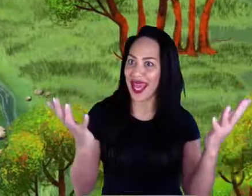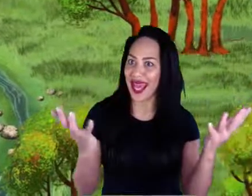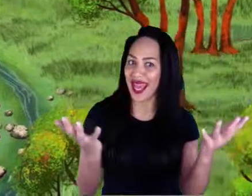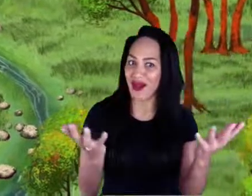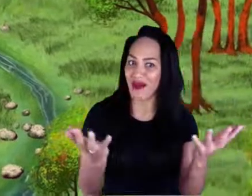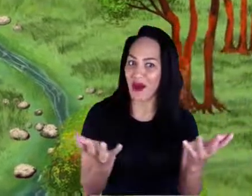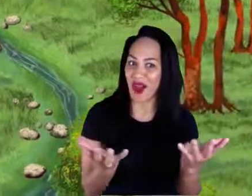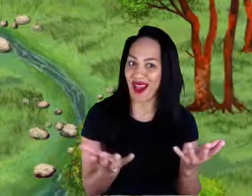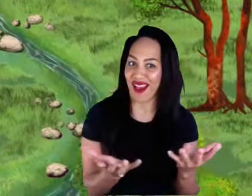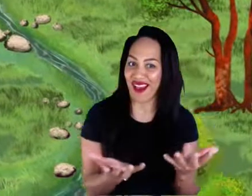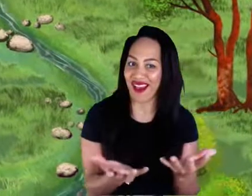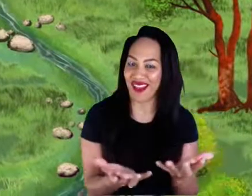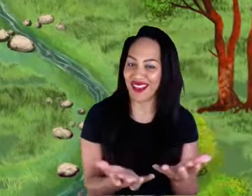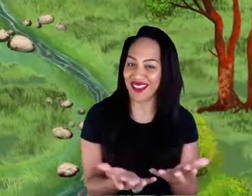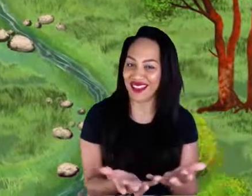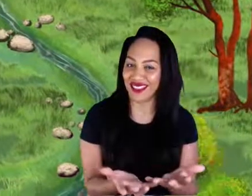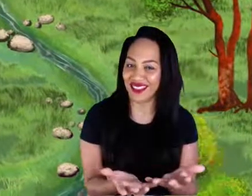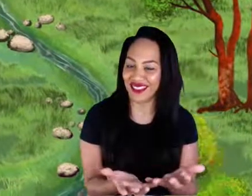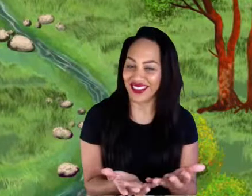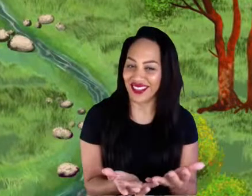We're going to follow this river now.